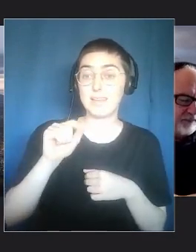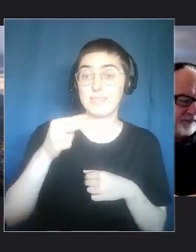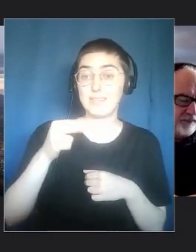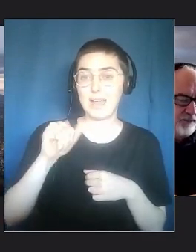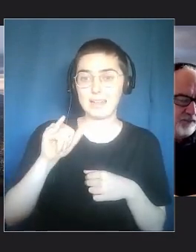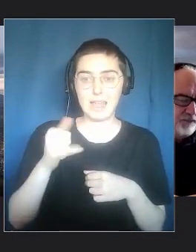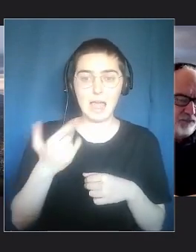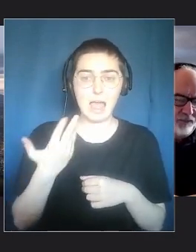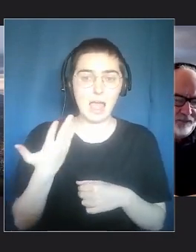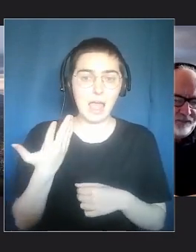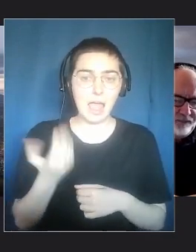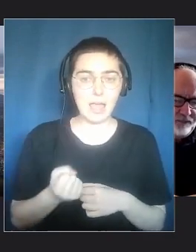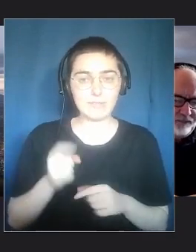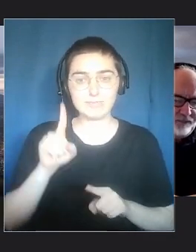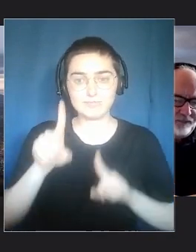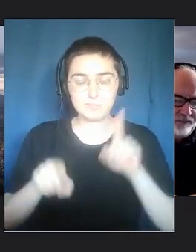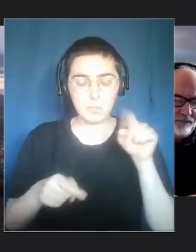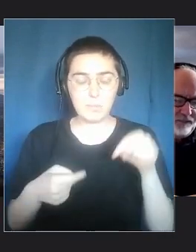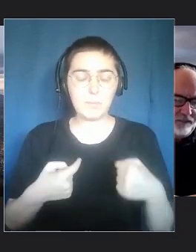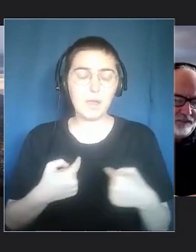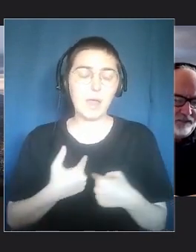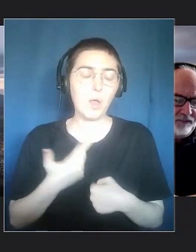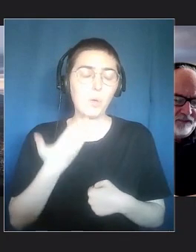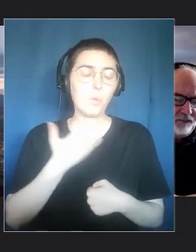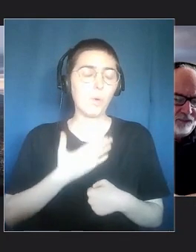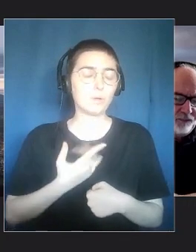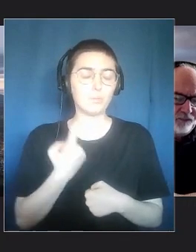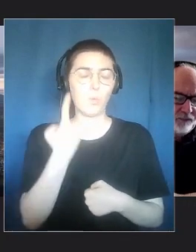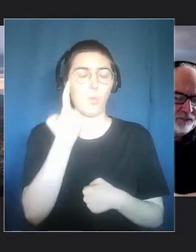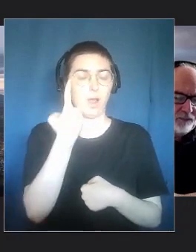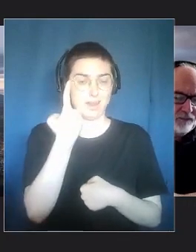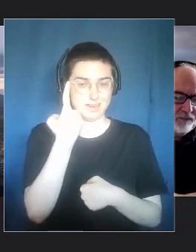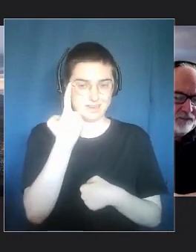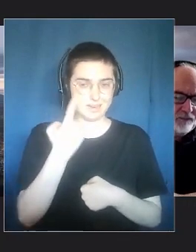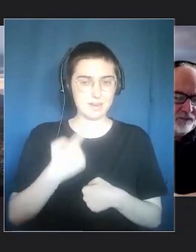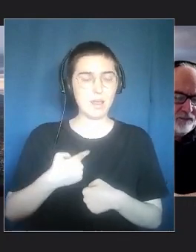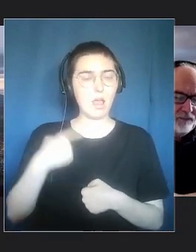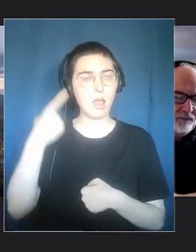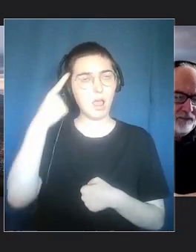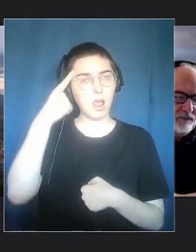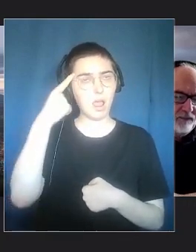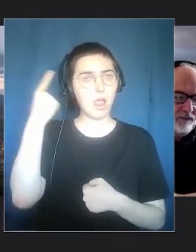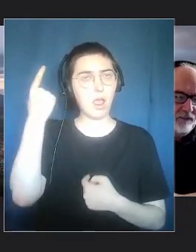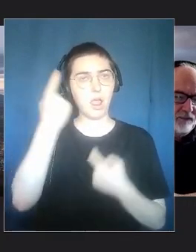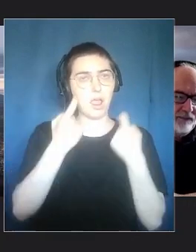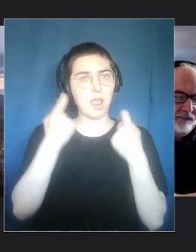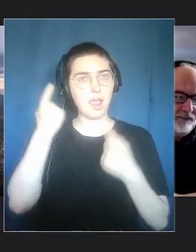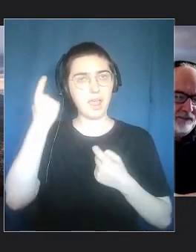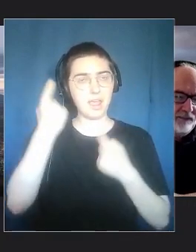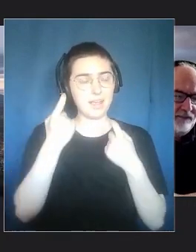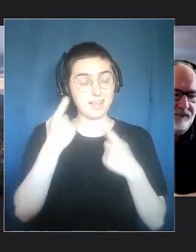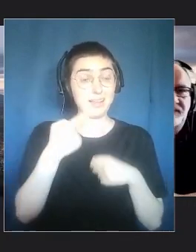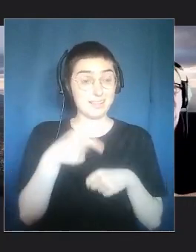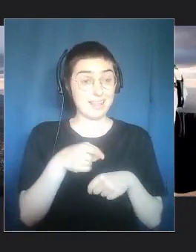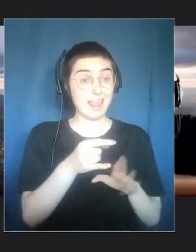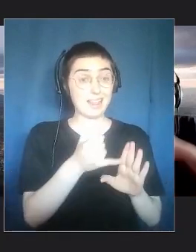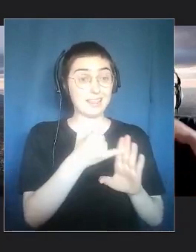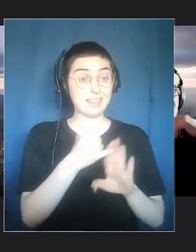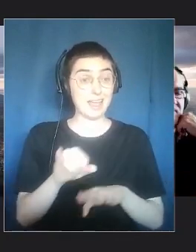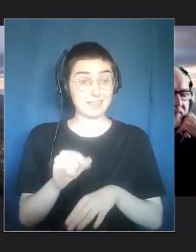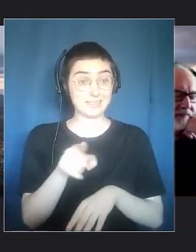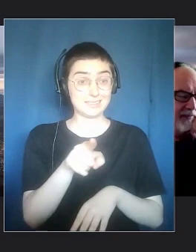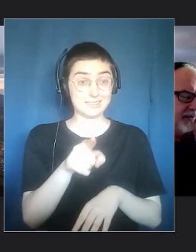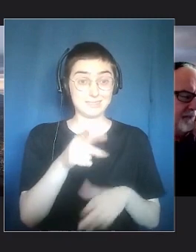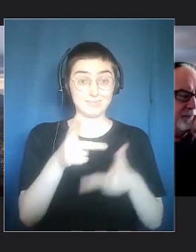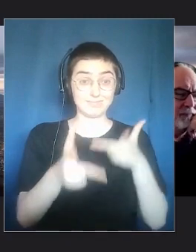interventions, maybe Stefania. But while listening to you, I reflected in this